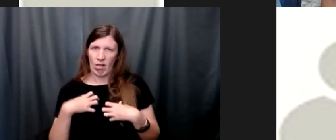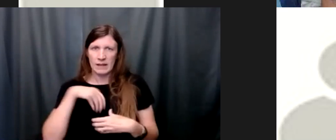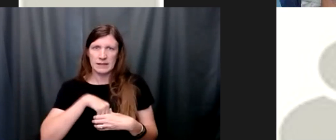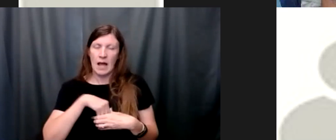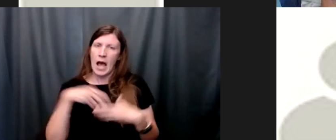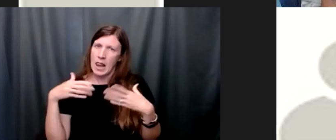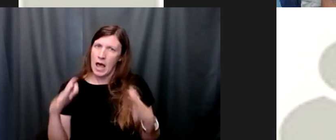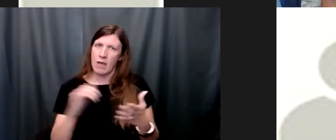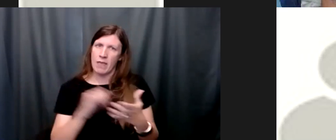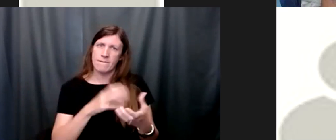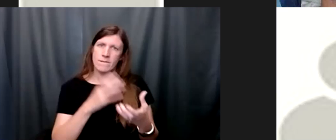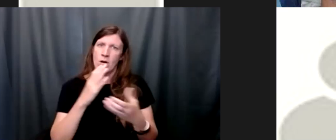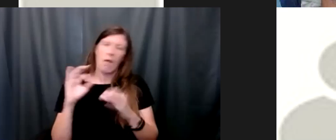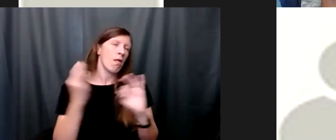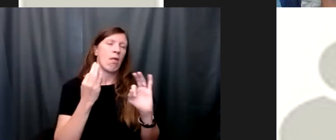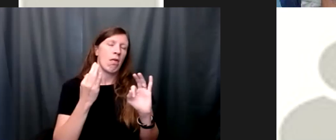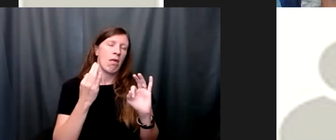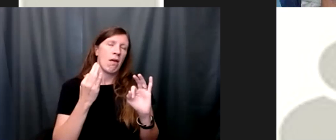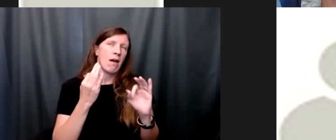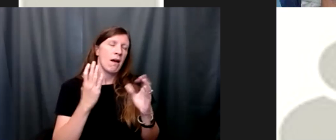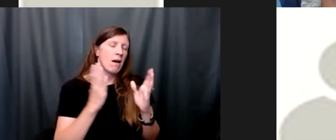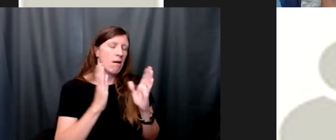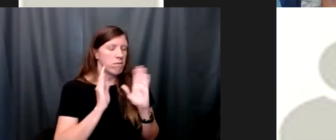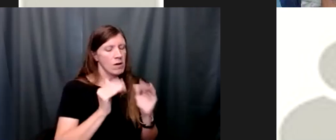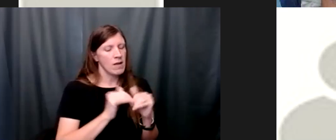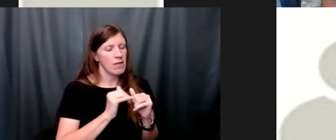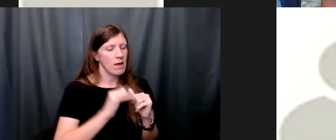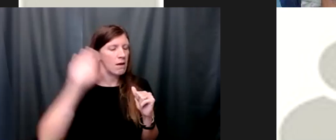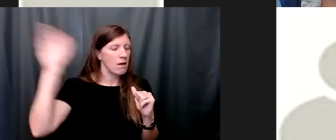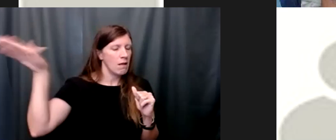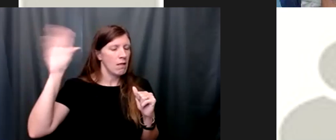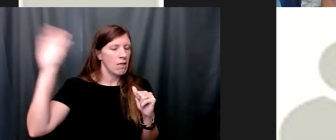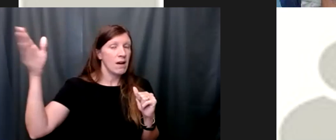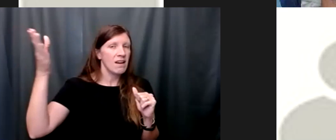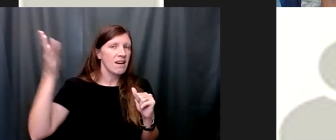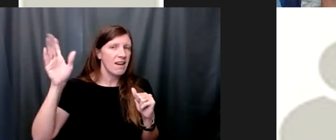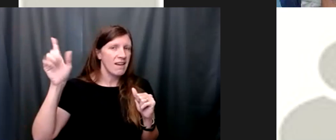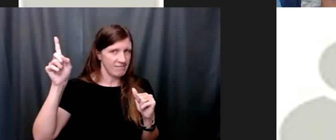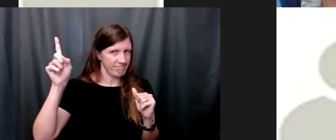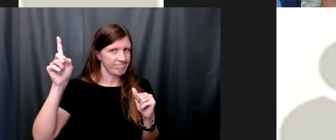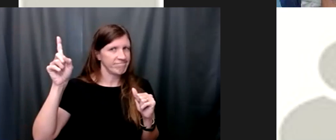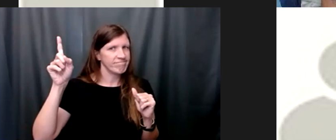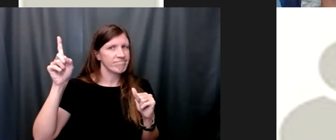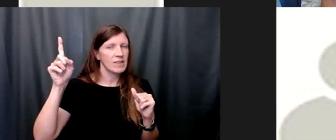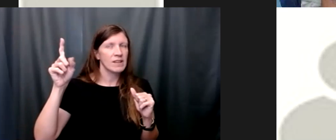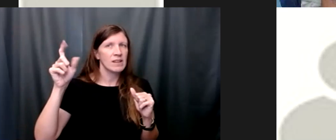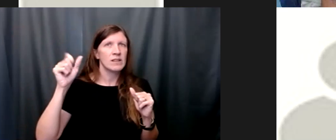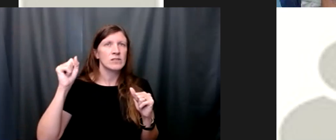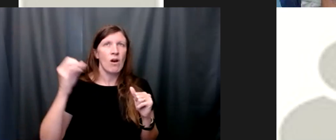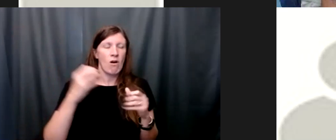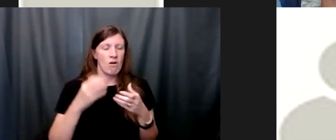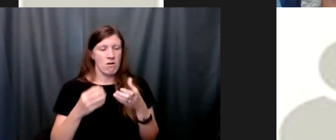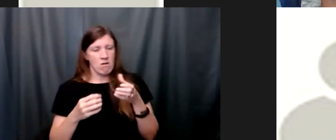distraction from god and so in the end i was able to be off